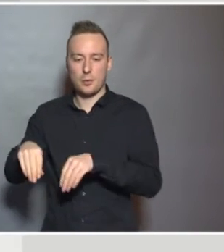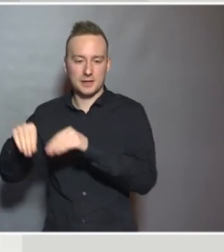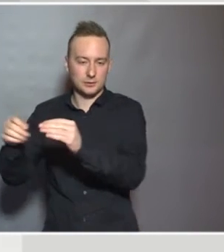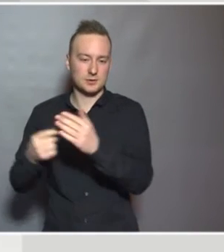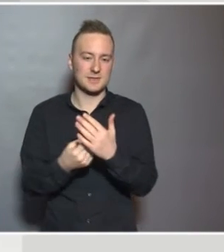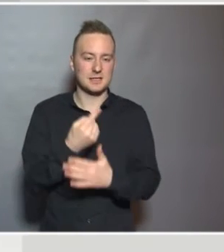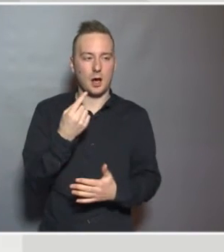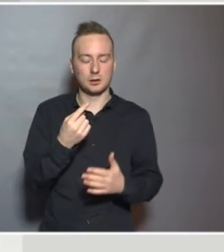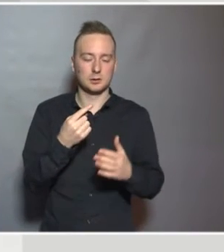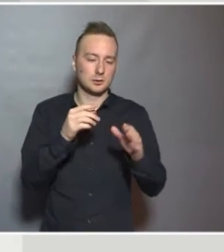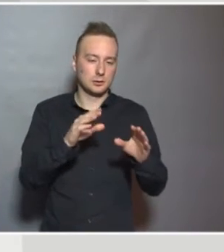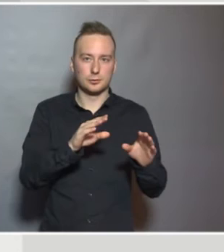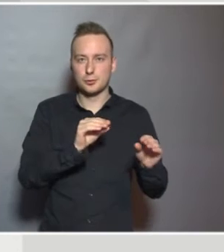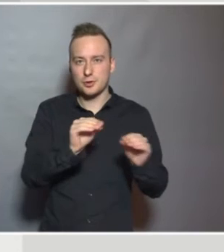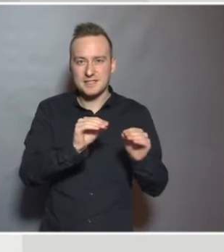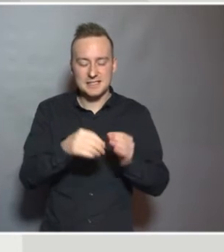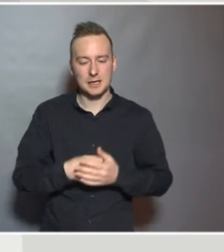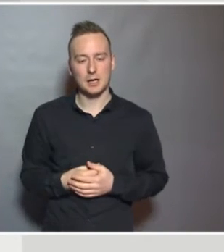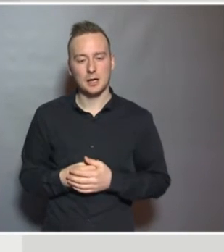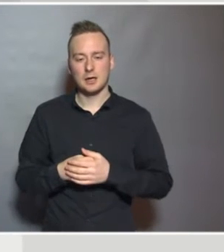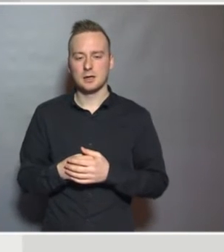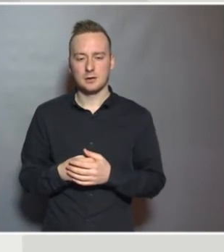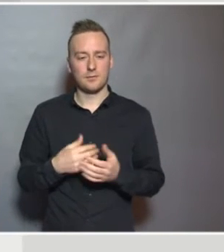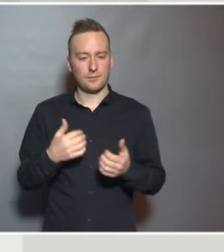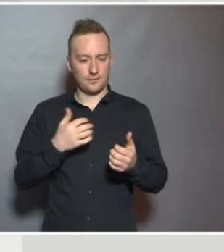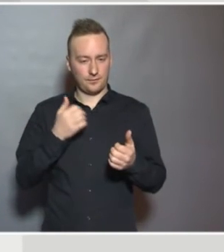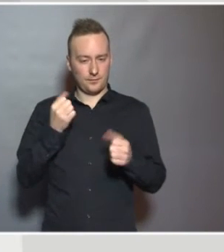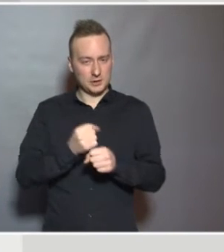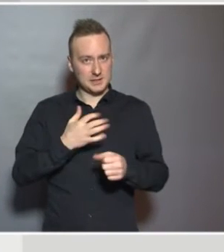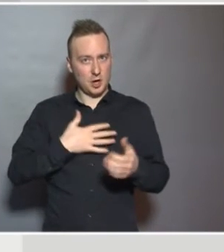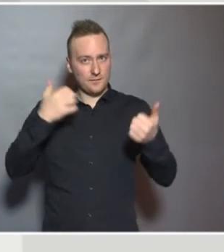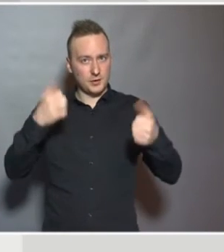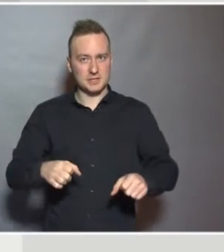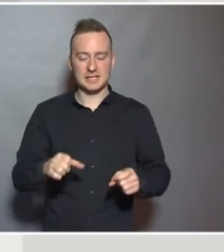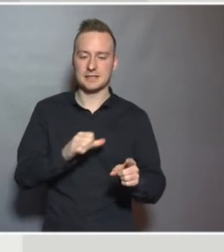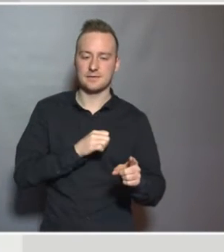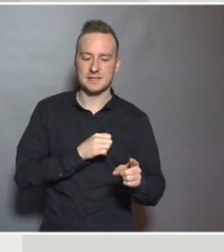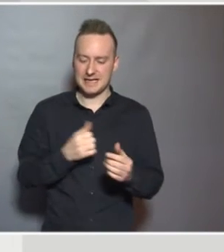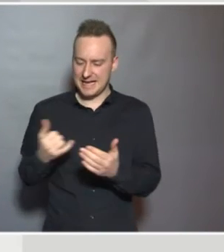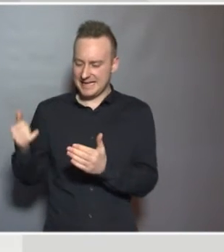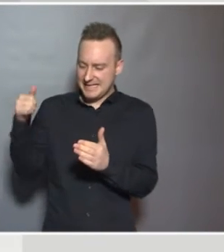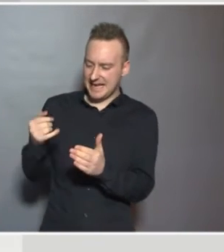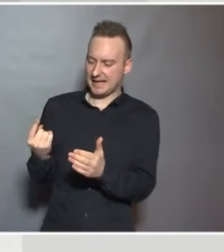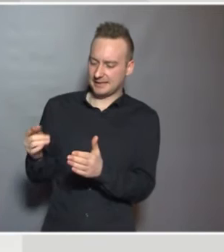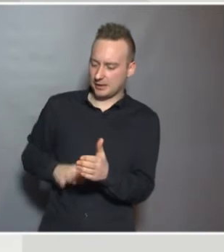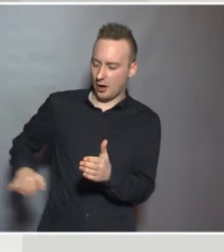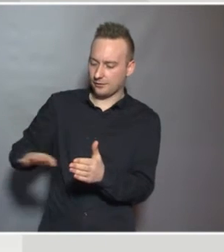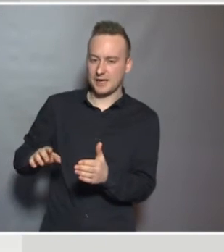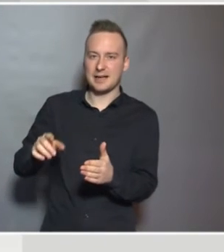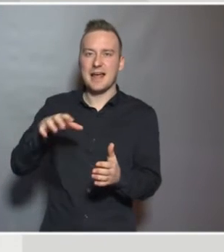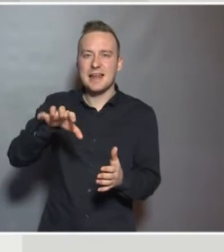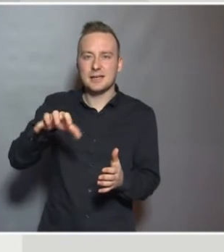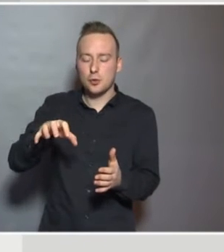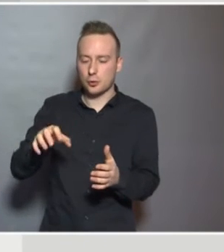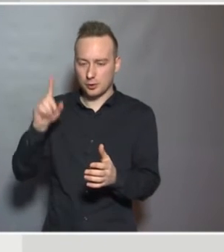education, there are actually difficulties in agreeing within a nation or within a region or